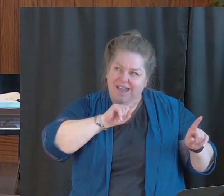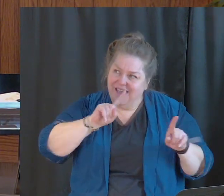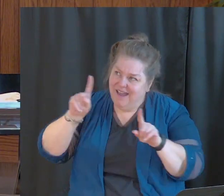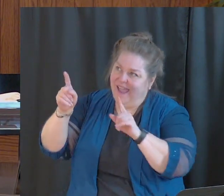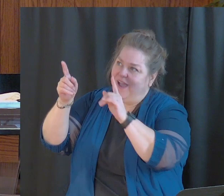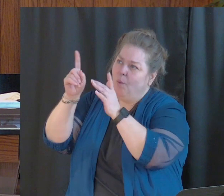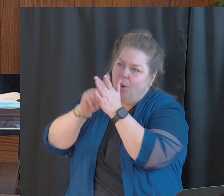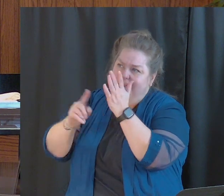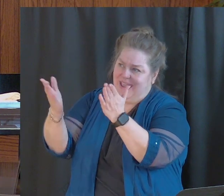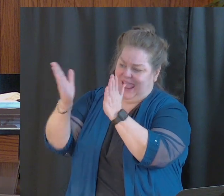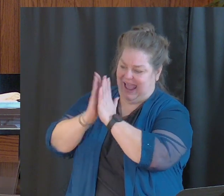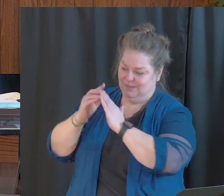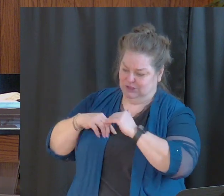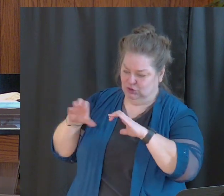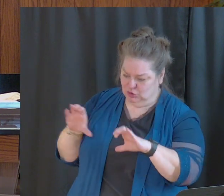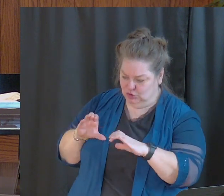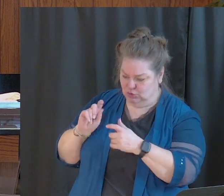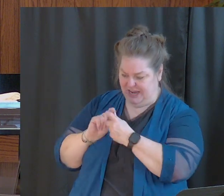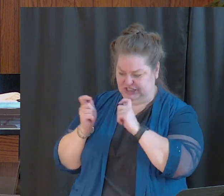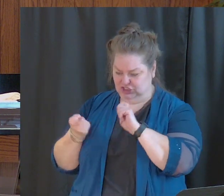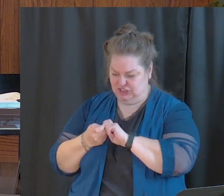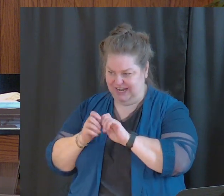changes in my life.